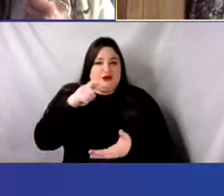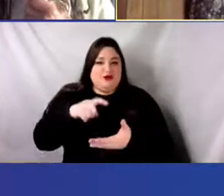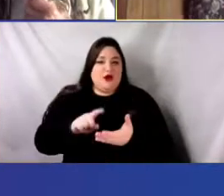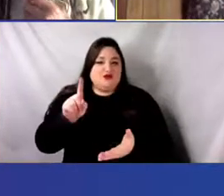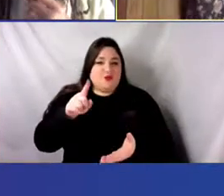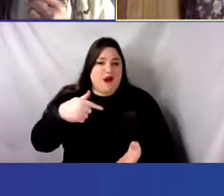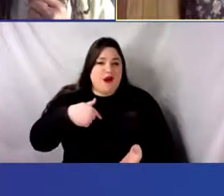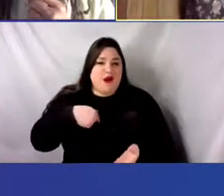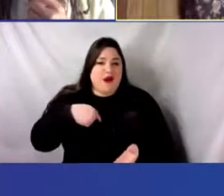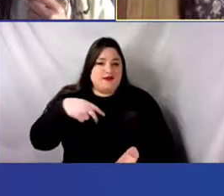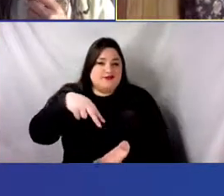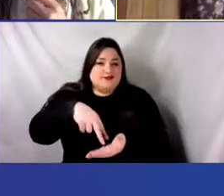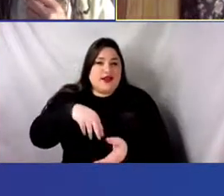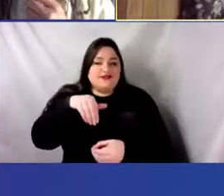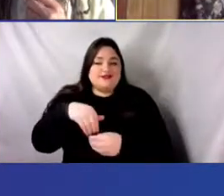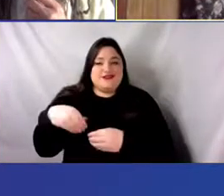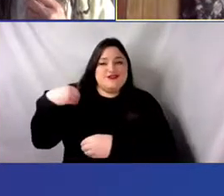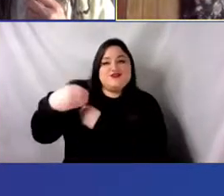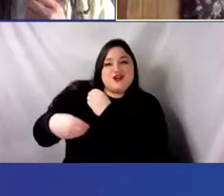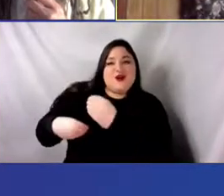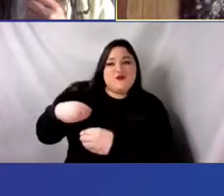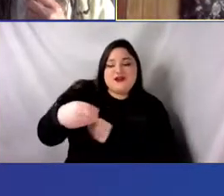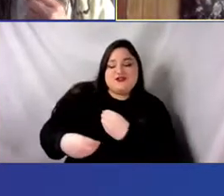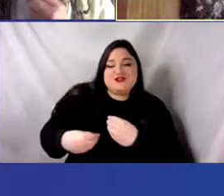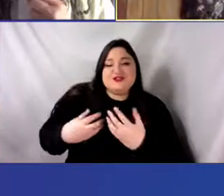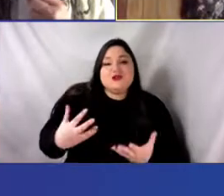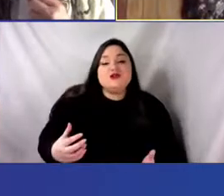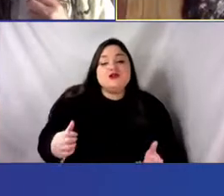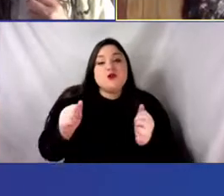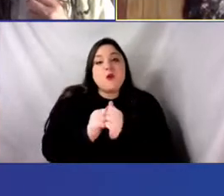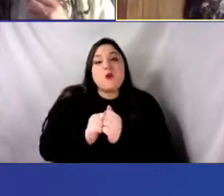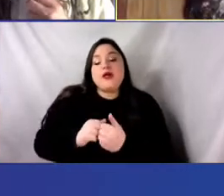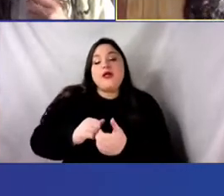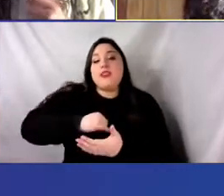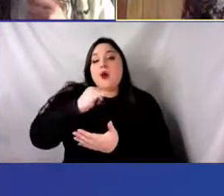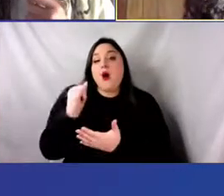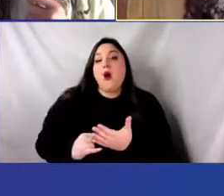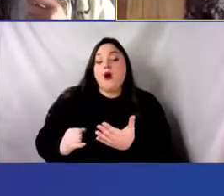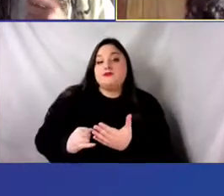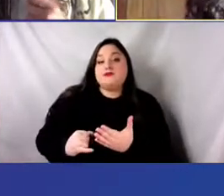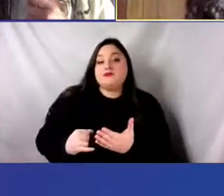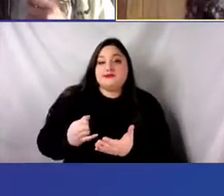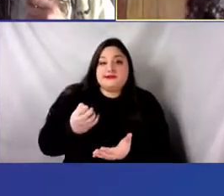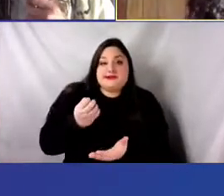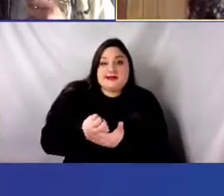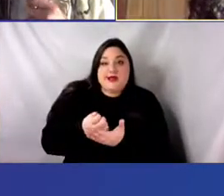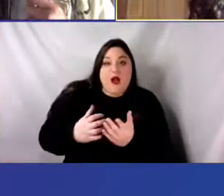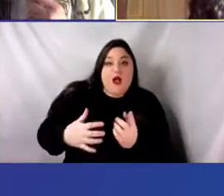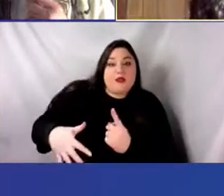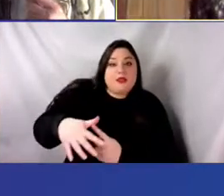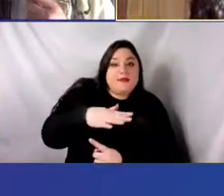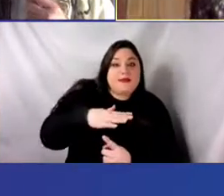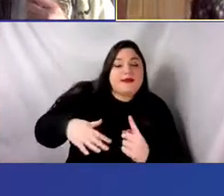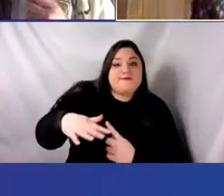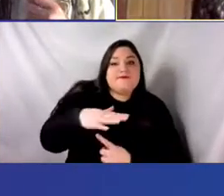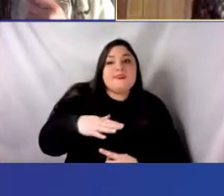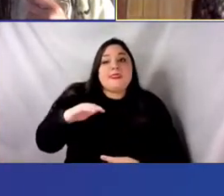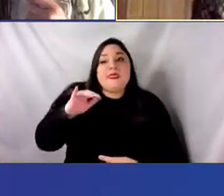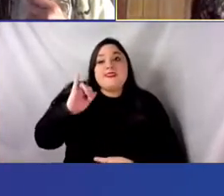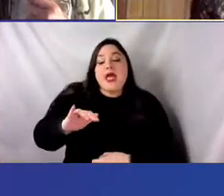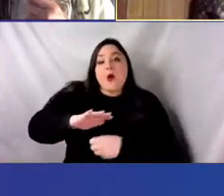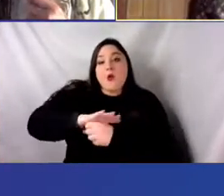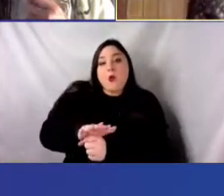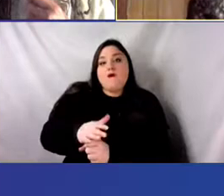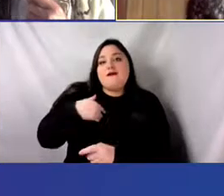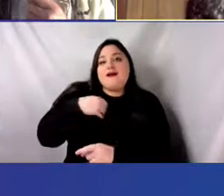I feel like within the arts ecology, one of the things that the pandemic has exacerbated have been those barriers to entry people's tolerance